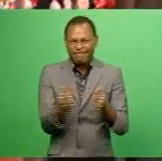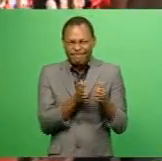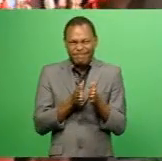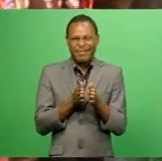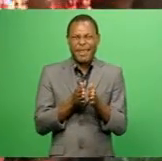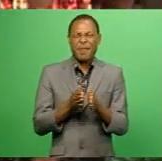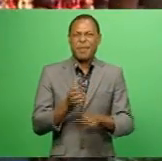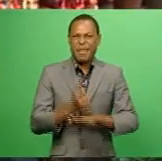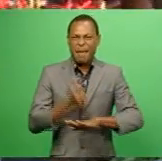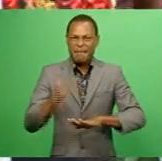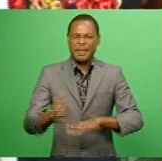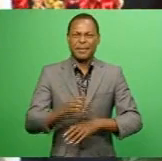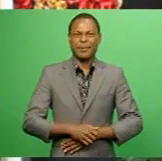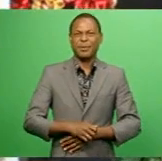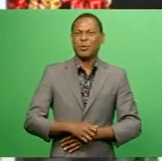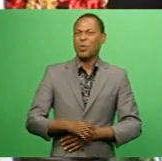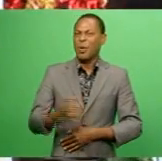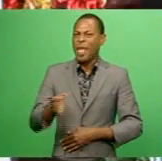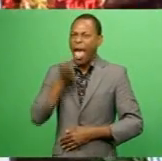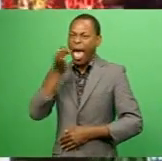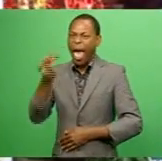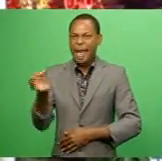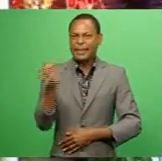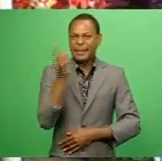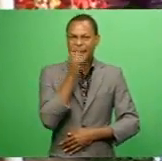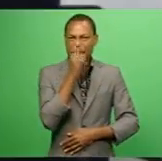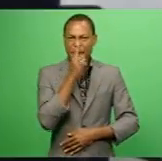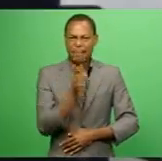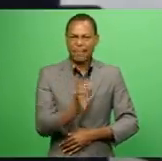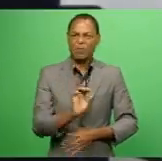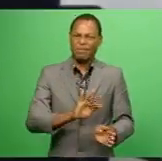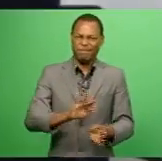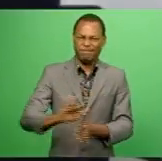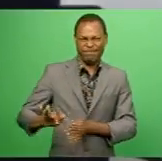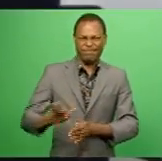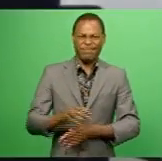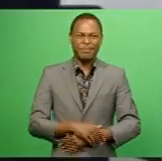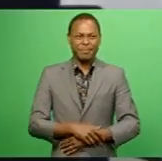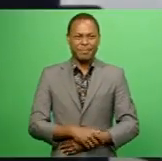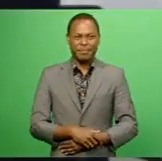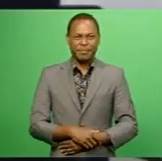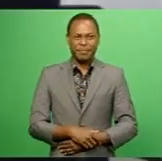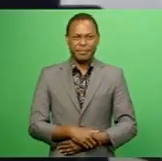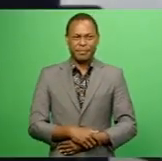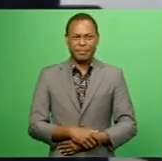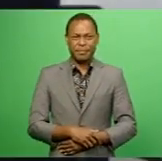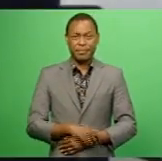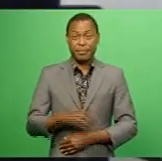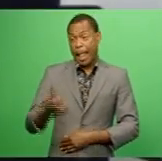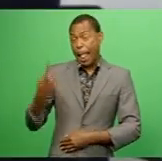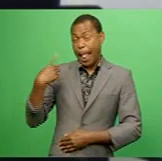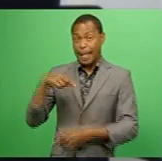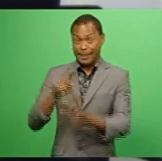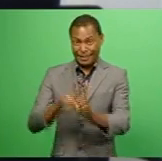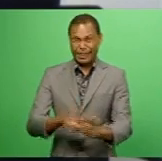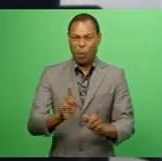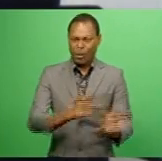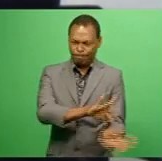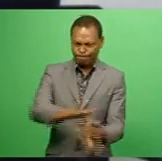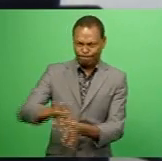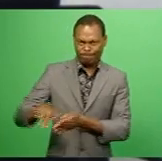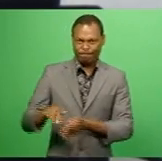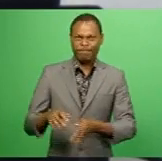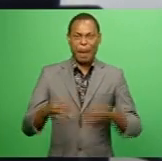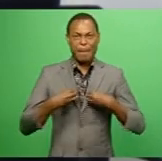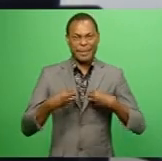Kumar is urging Fijians to disregard the draft market regulation. Last year, as you know, we have removed the business licensing fee.